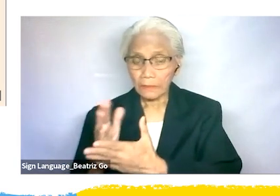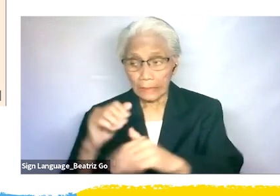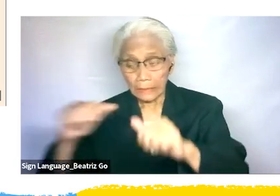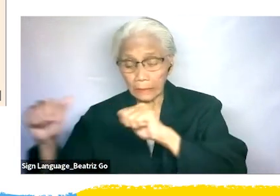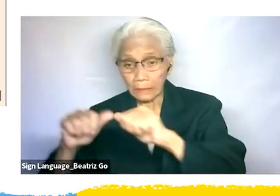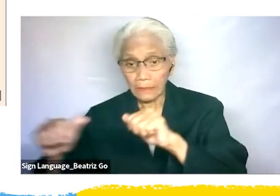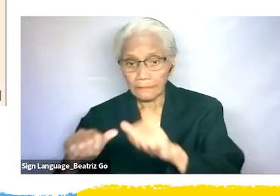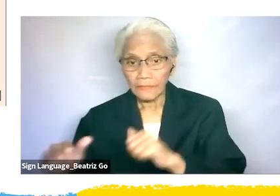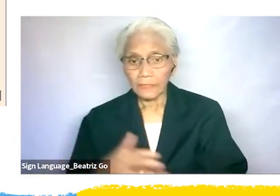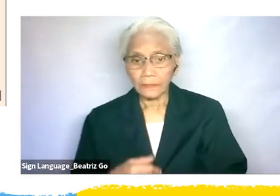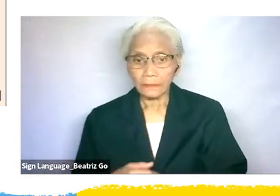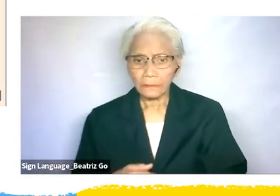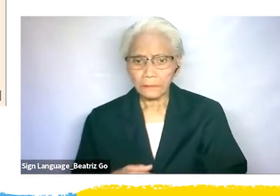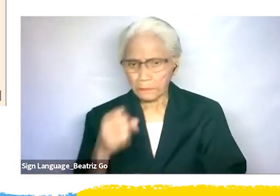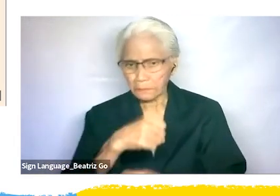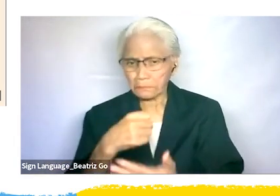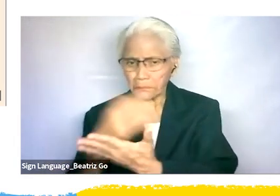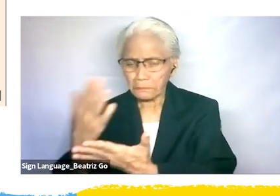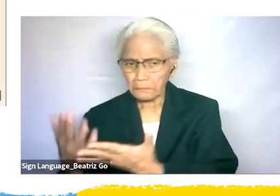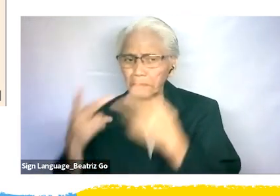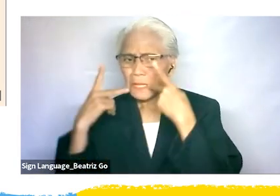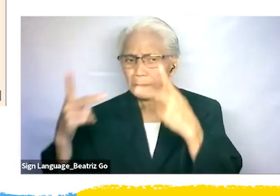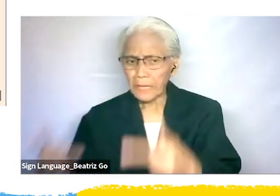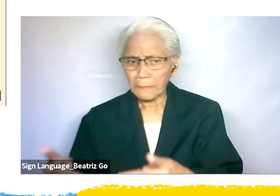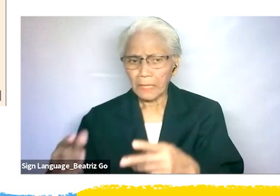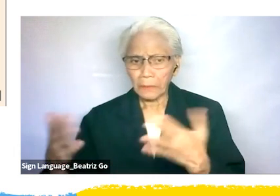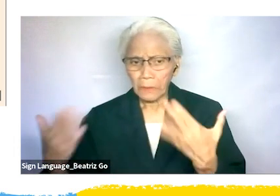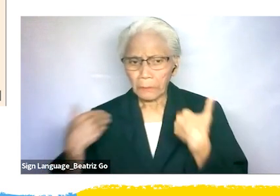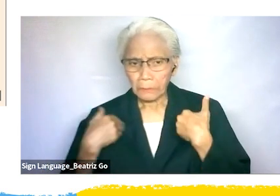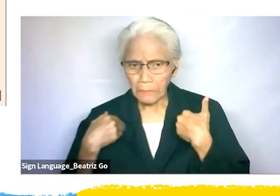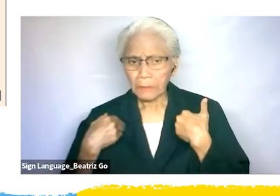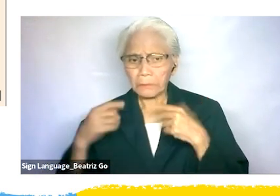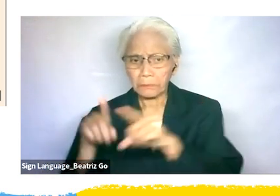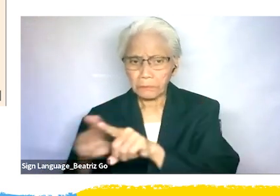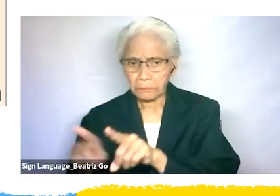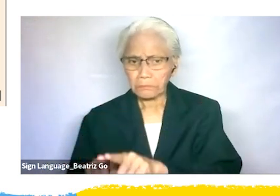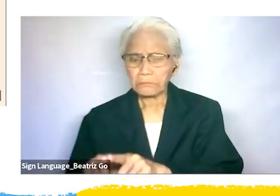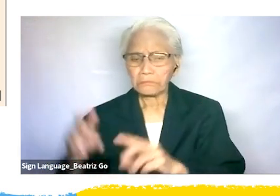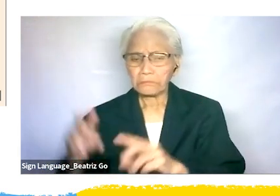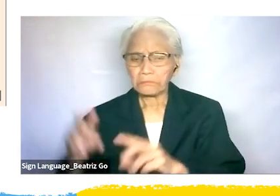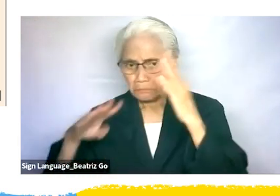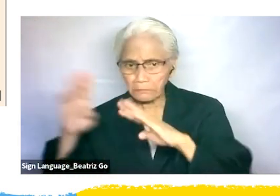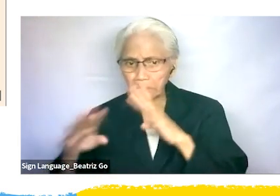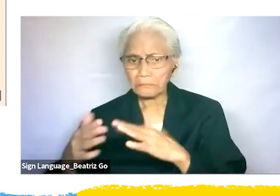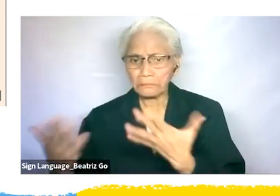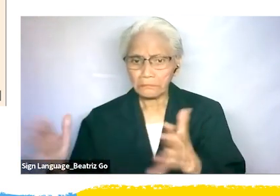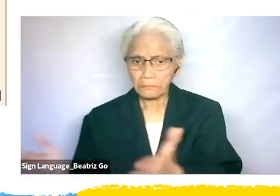were also issued to encourage all parties to adhere to human rights principles.